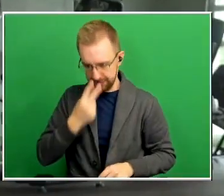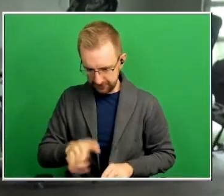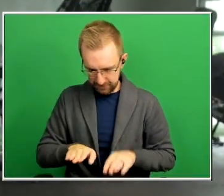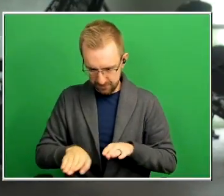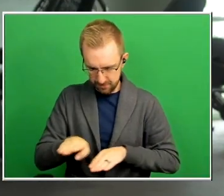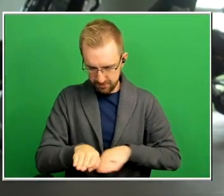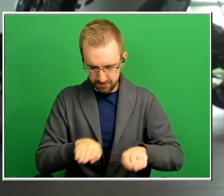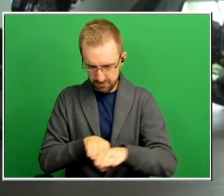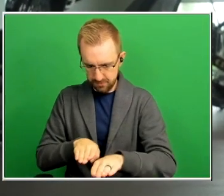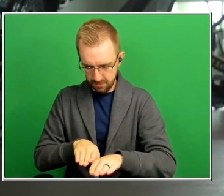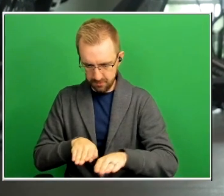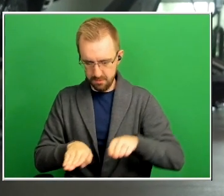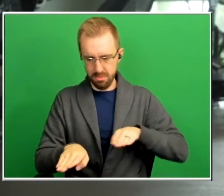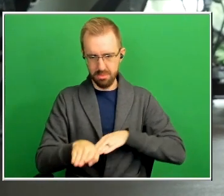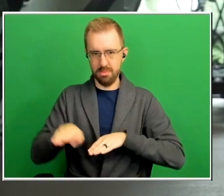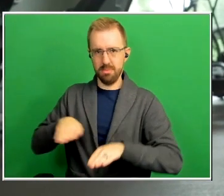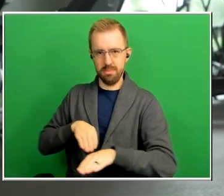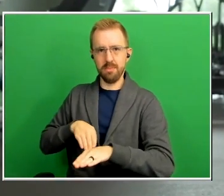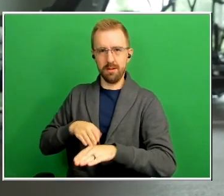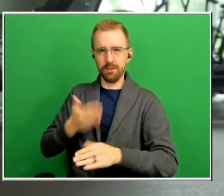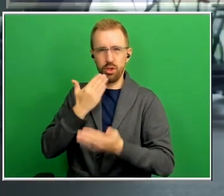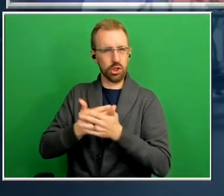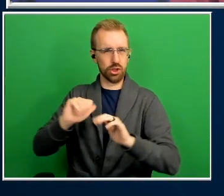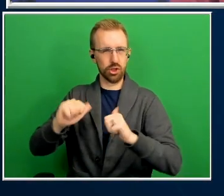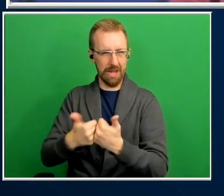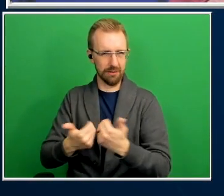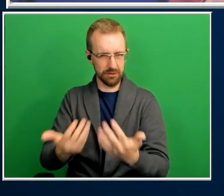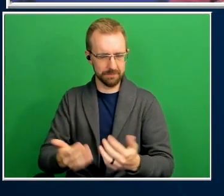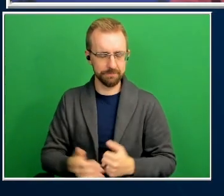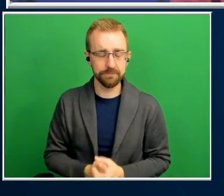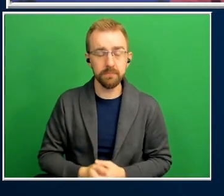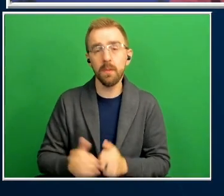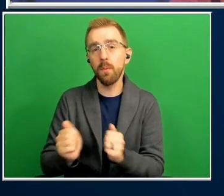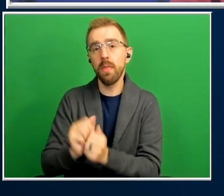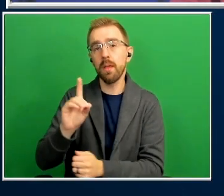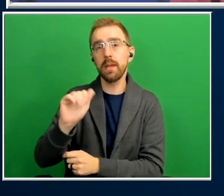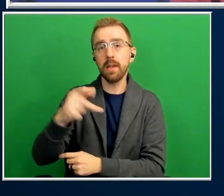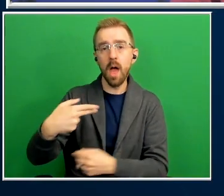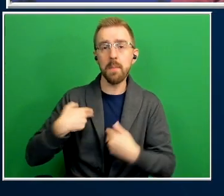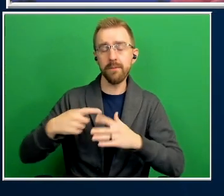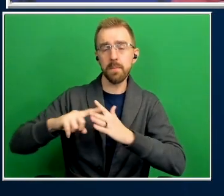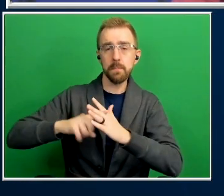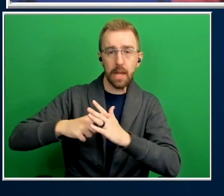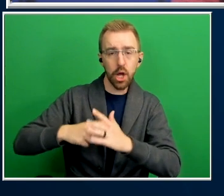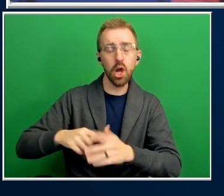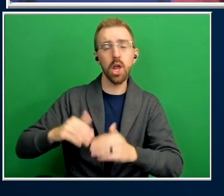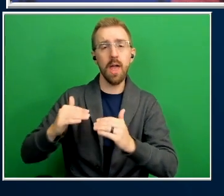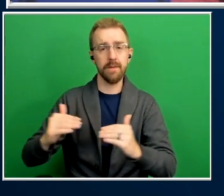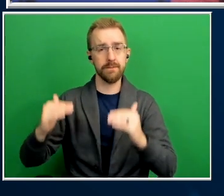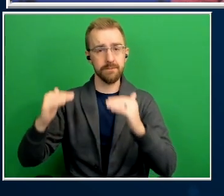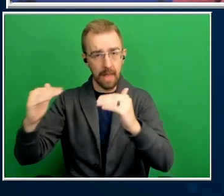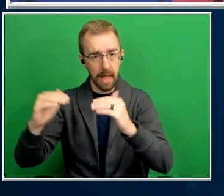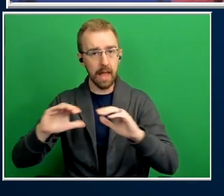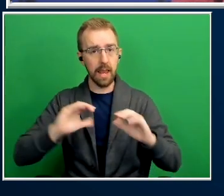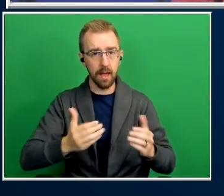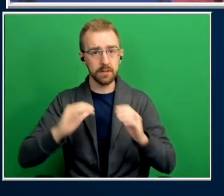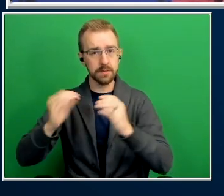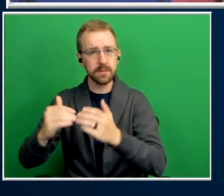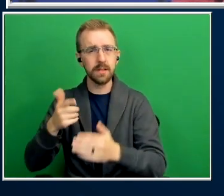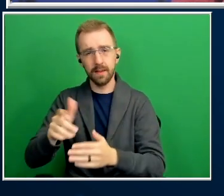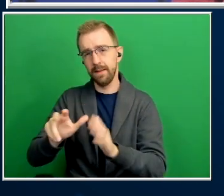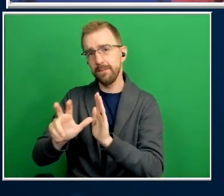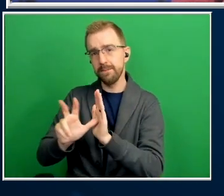challenge for them so with dap you have a beginner class you have an advanced class the video that we're seeing which is that